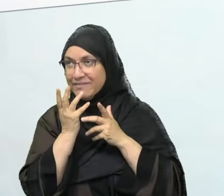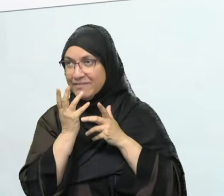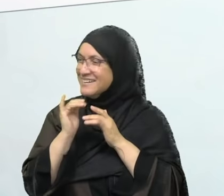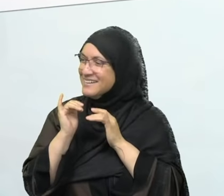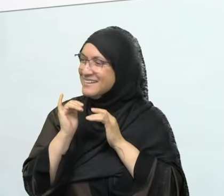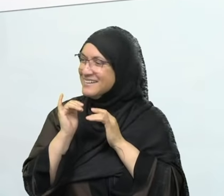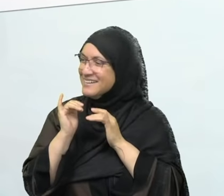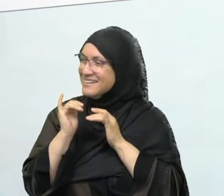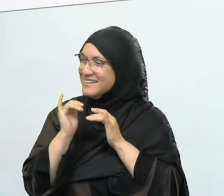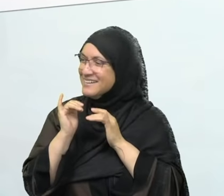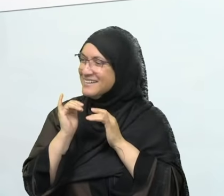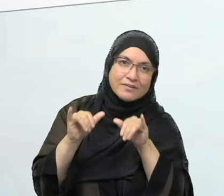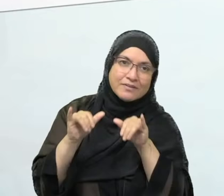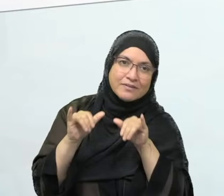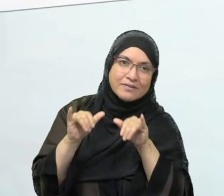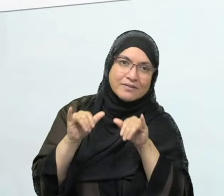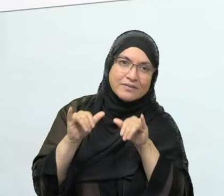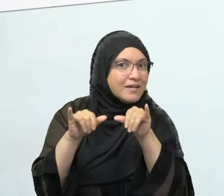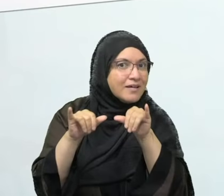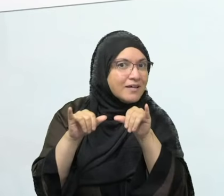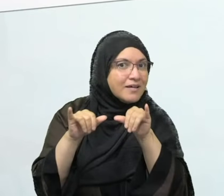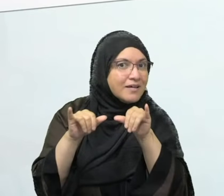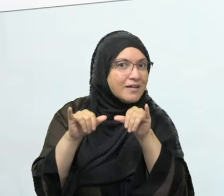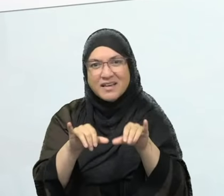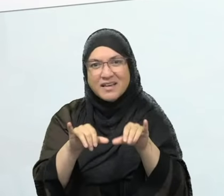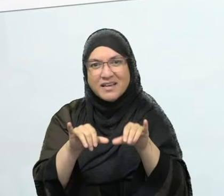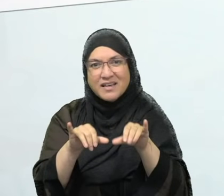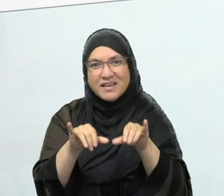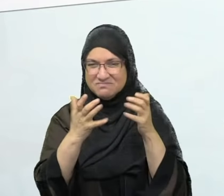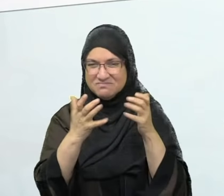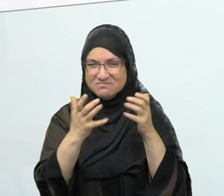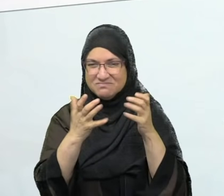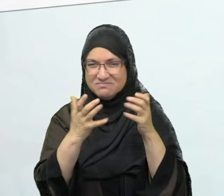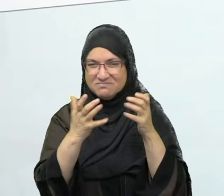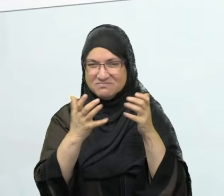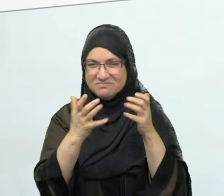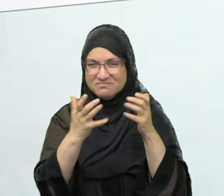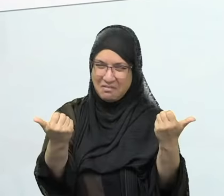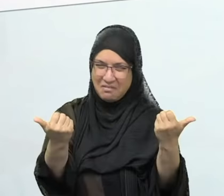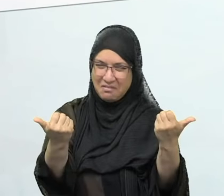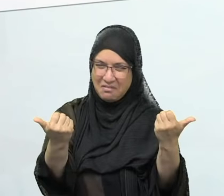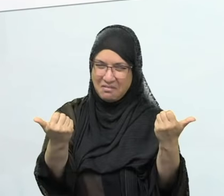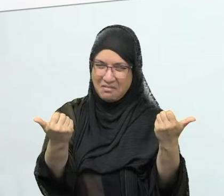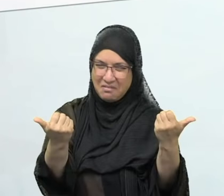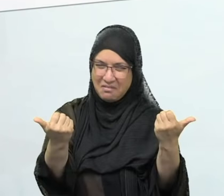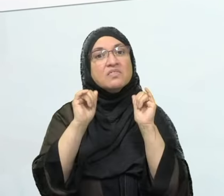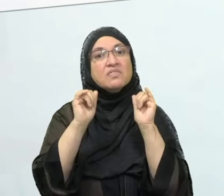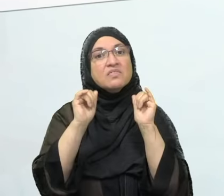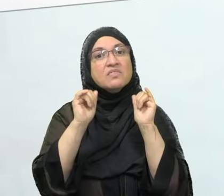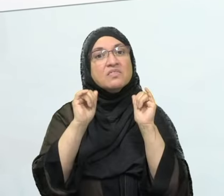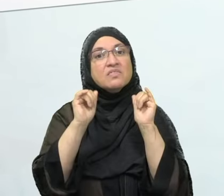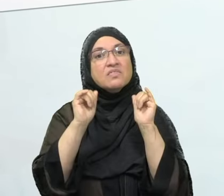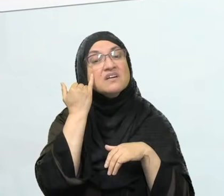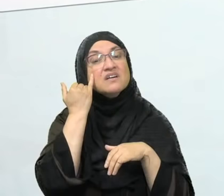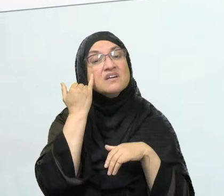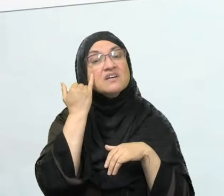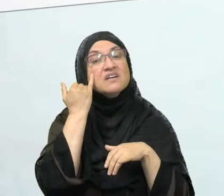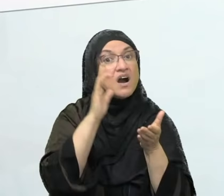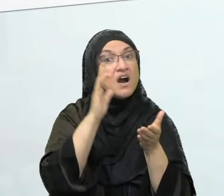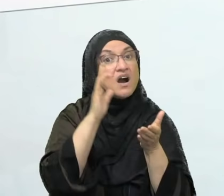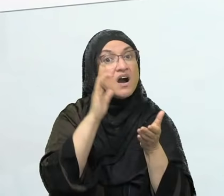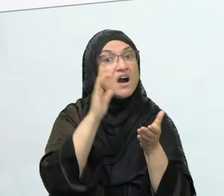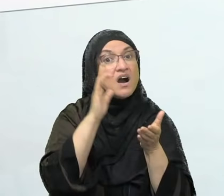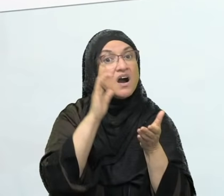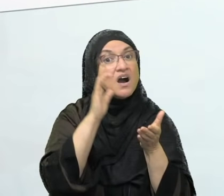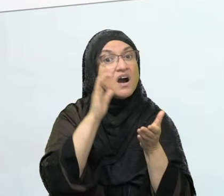And the way that a husband talks to his wife or a wife talks to her husband. Now by the way, that doesn't